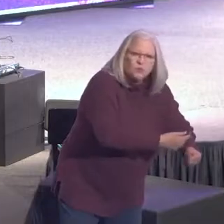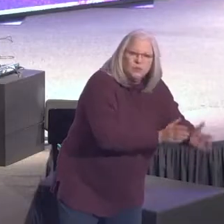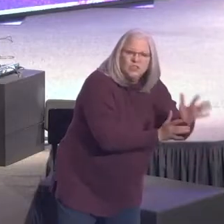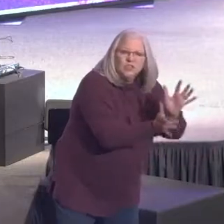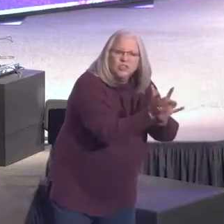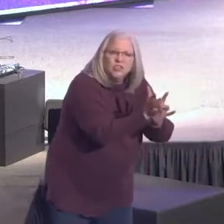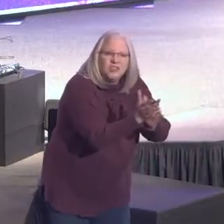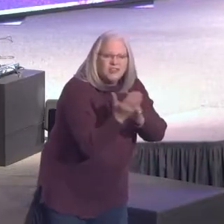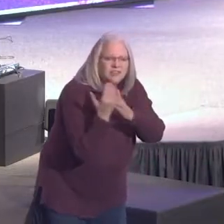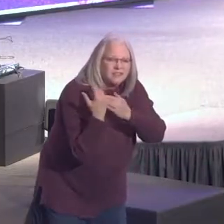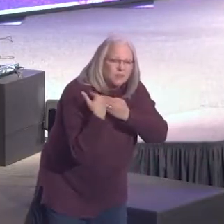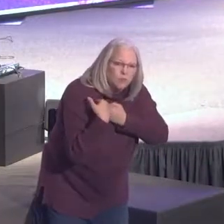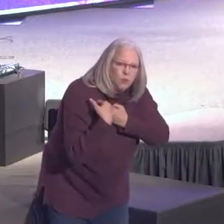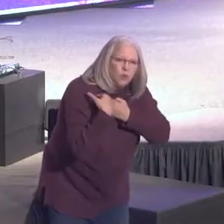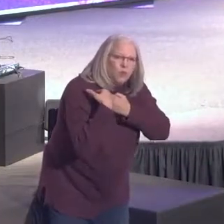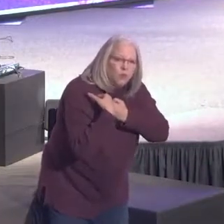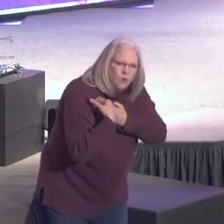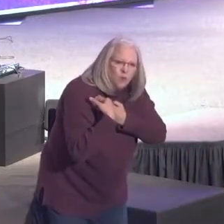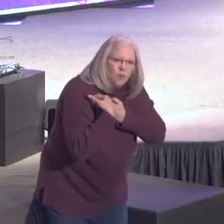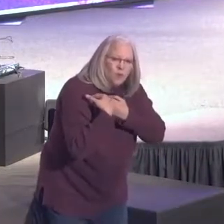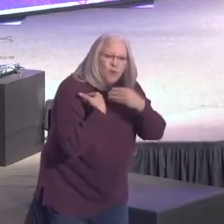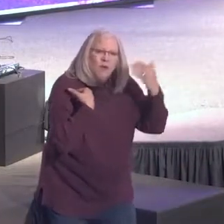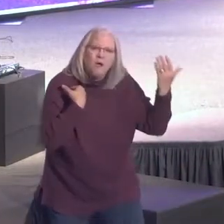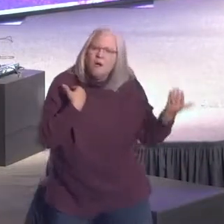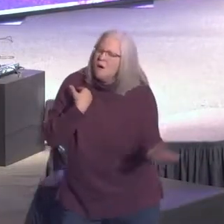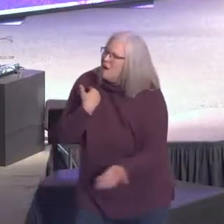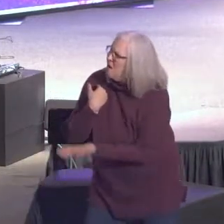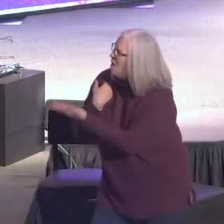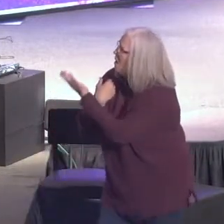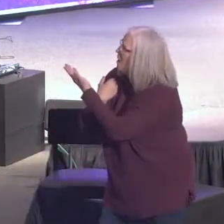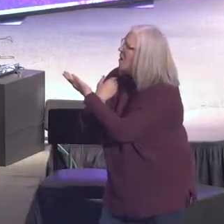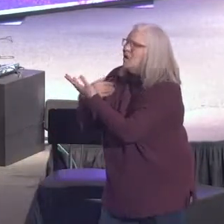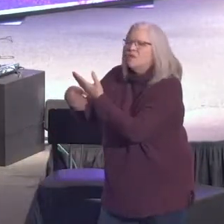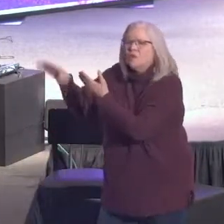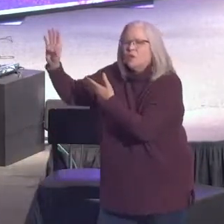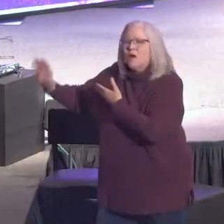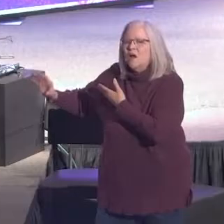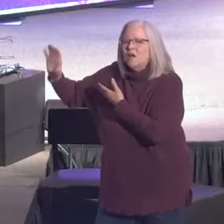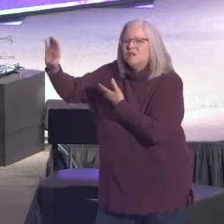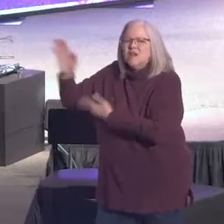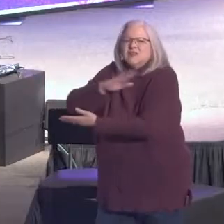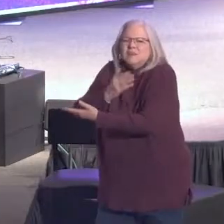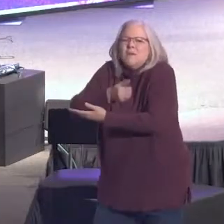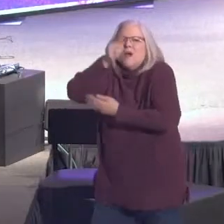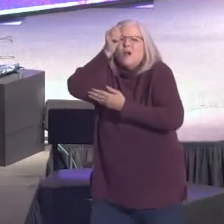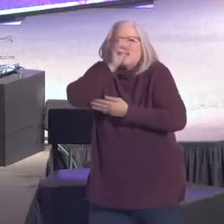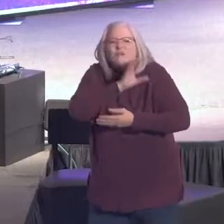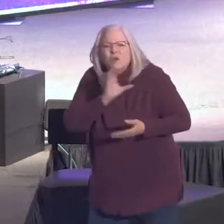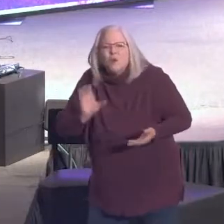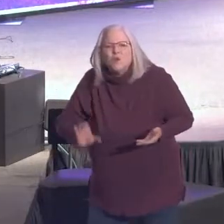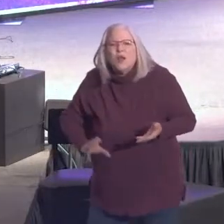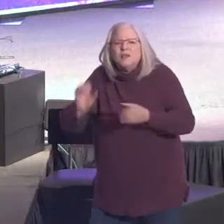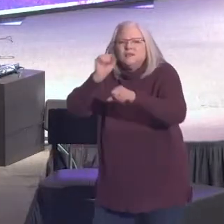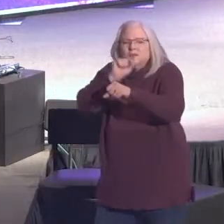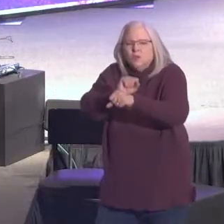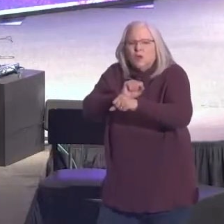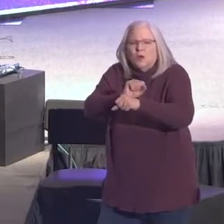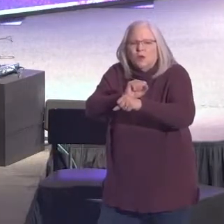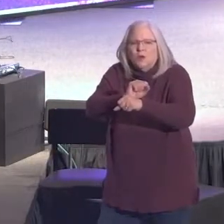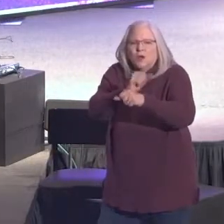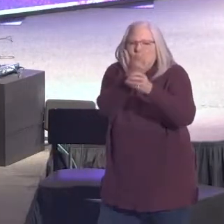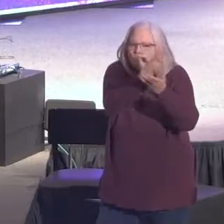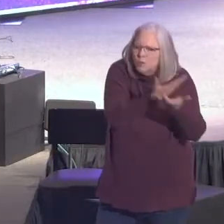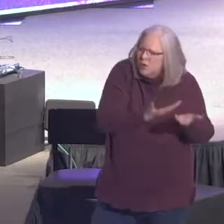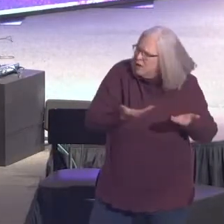carried that all on the cross. That's the power of Christ at work. Bring it